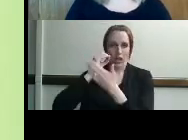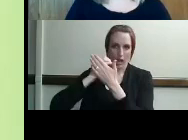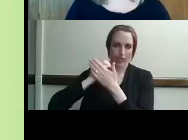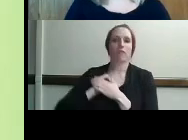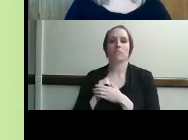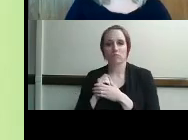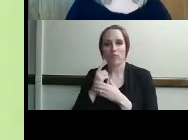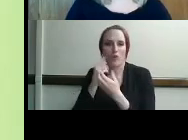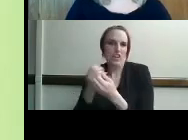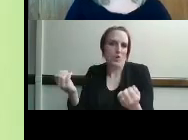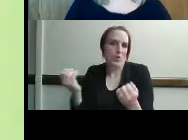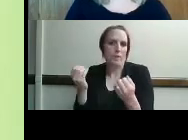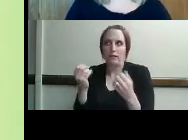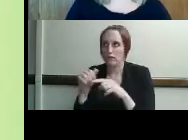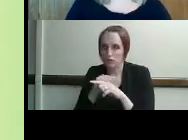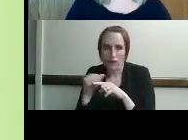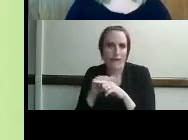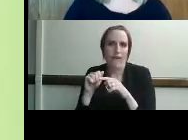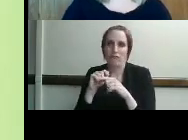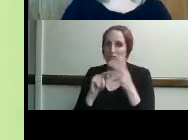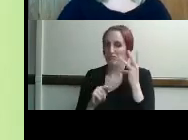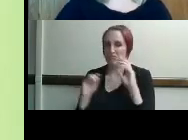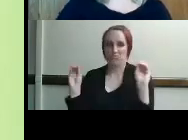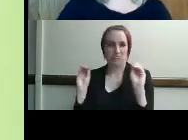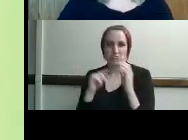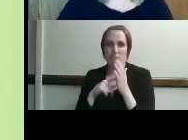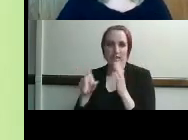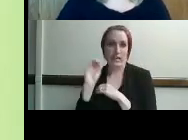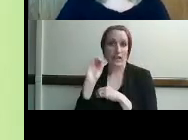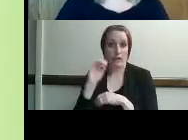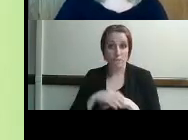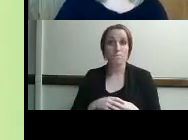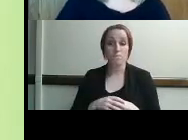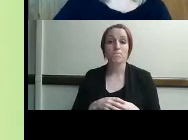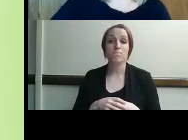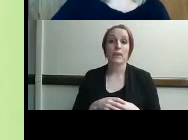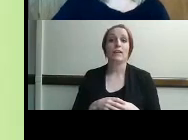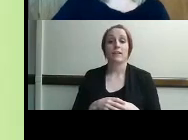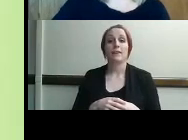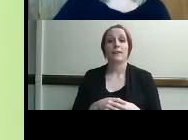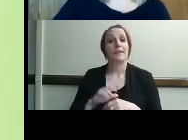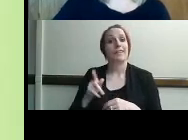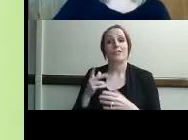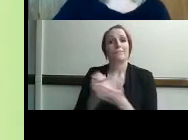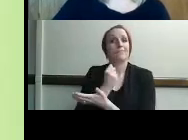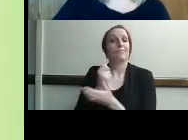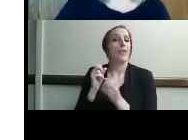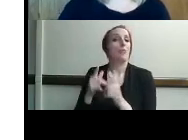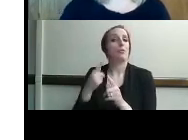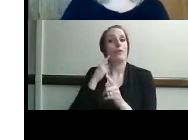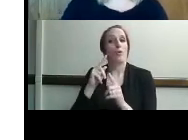they're receiving the equipment the training and the you know opportunity for the distance communication